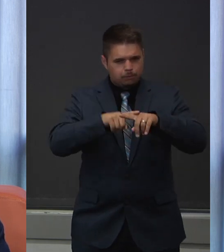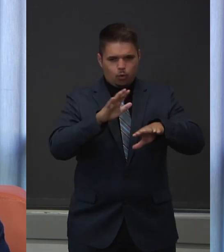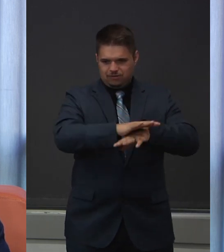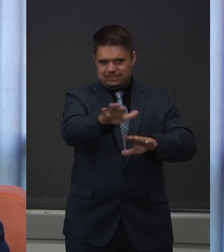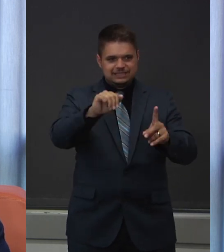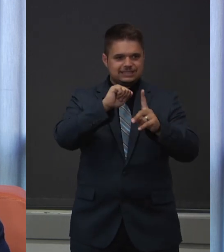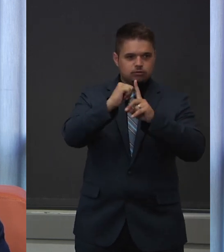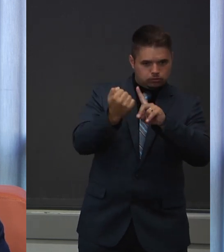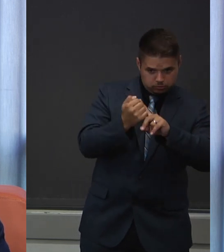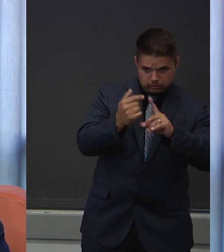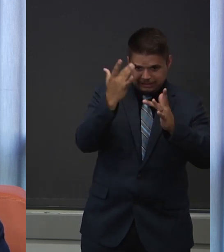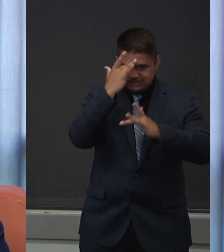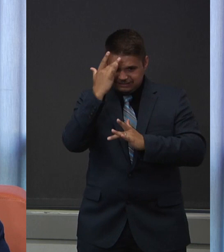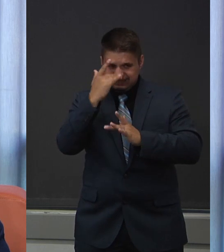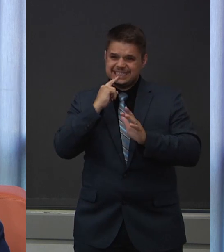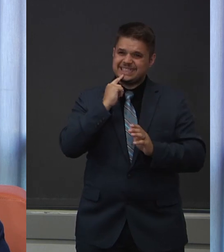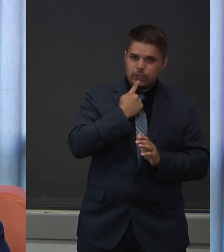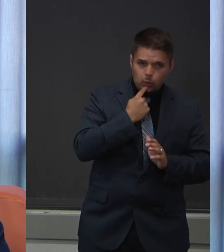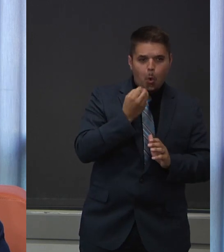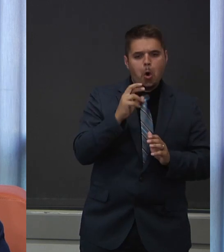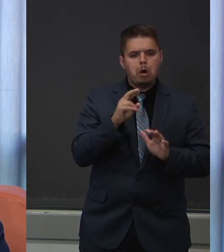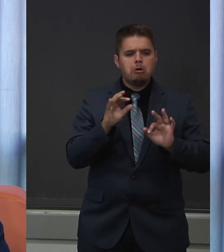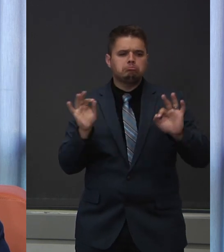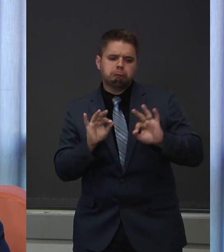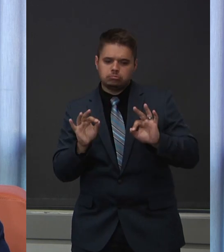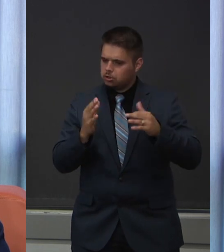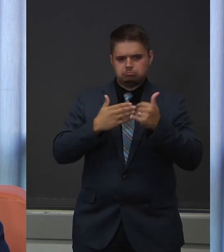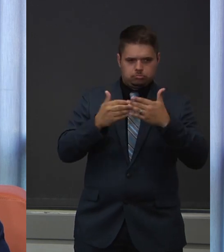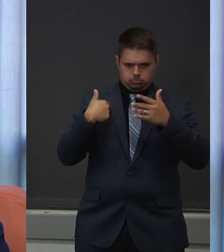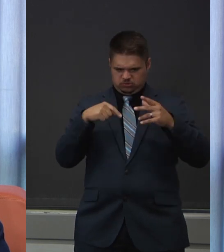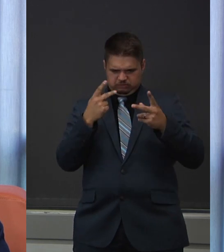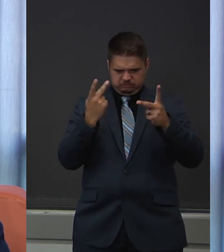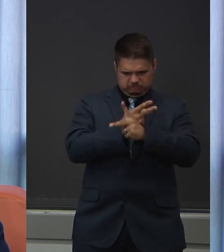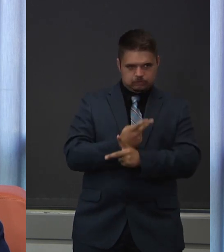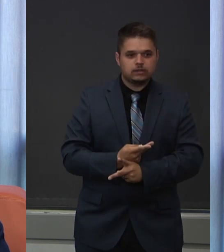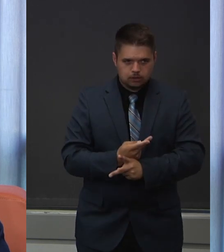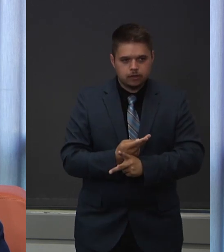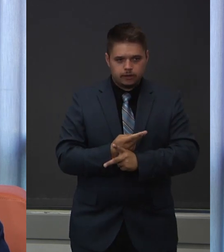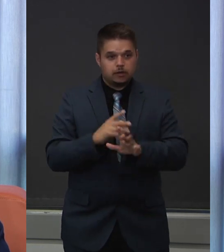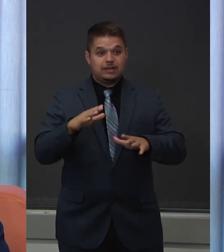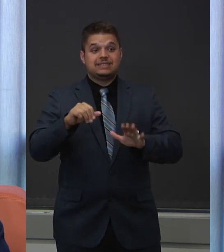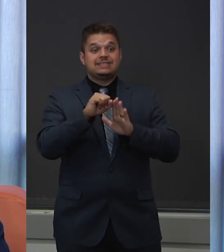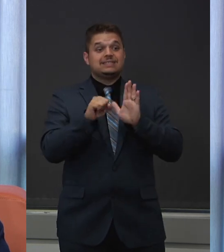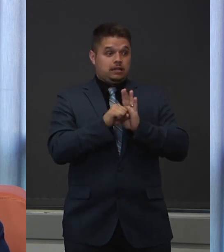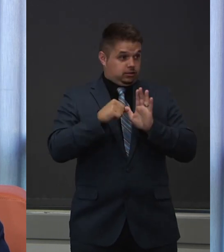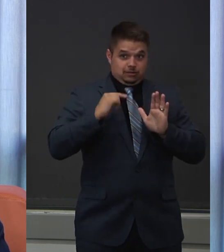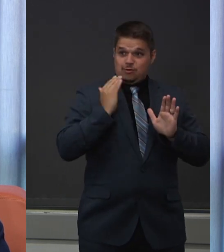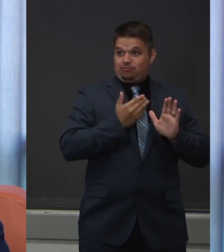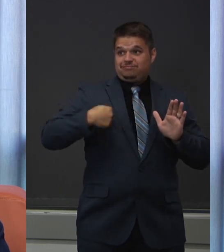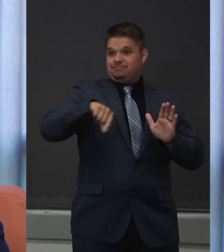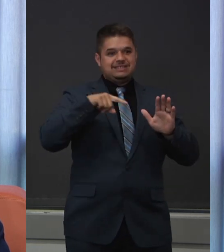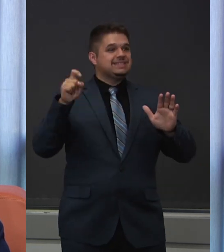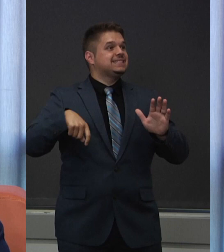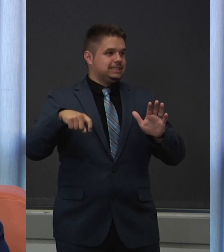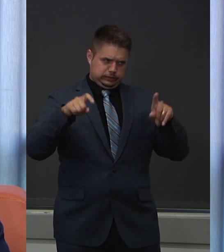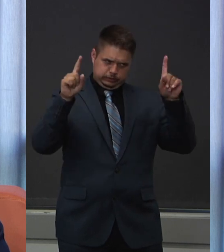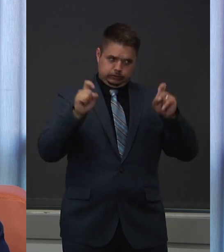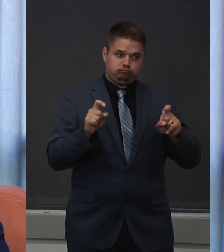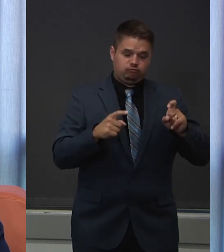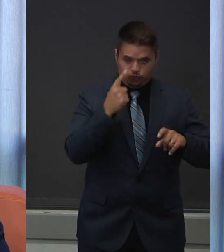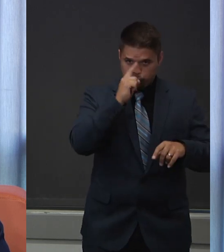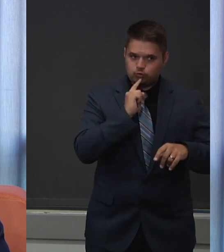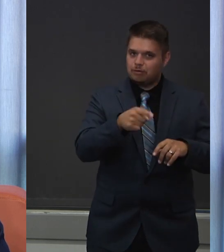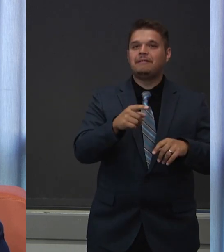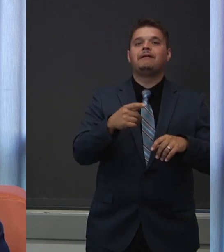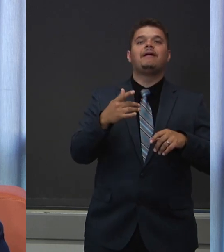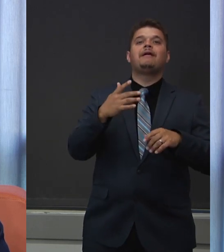Right now, we recommend that anyone who has symptoms of COVID-19 should be tested. When it comes to people who don't have symptoms,